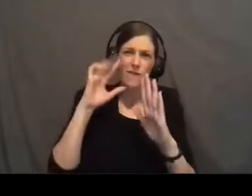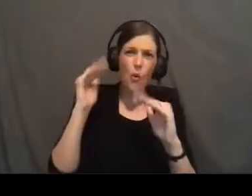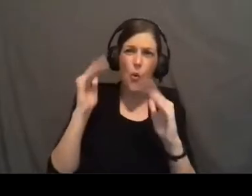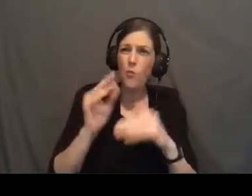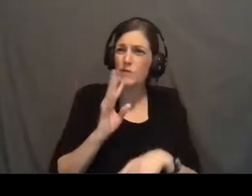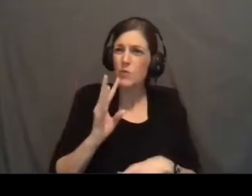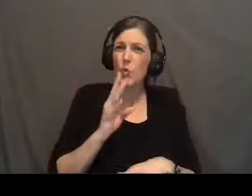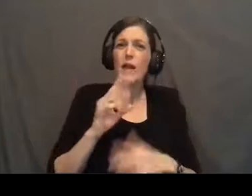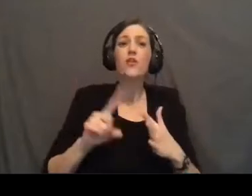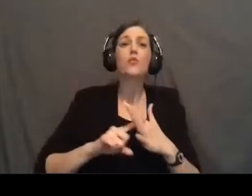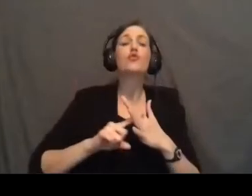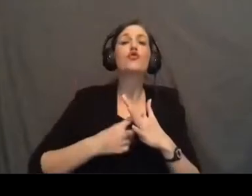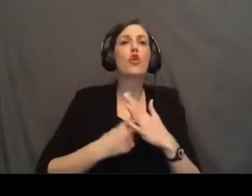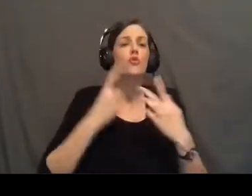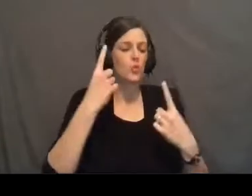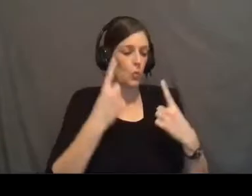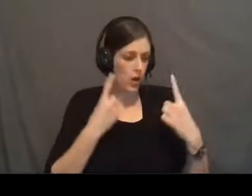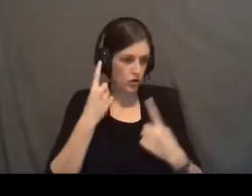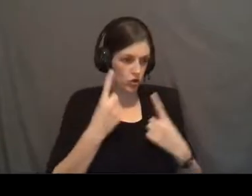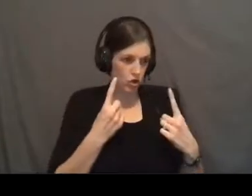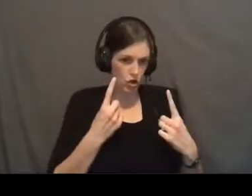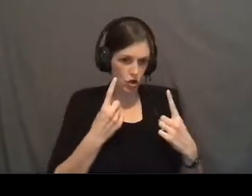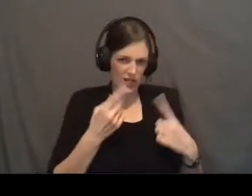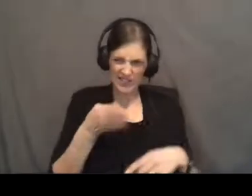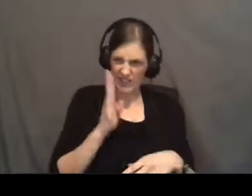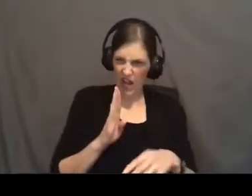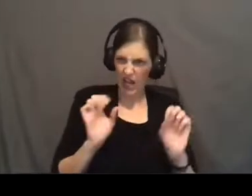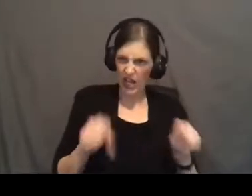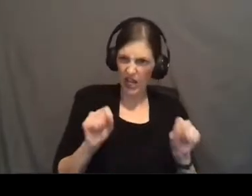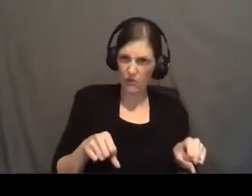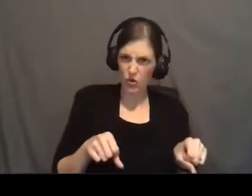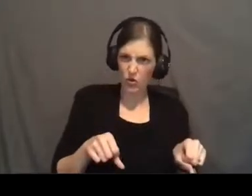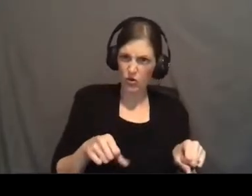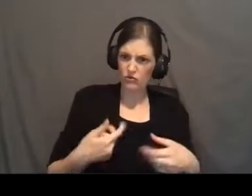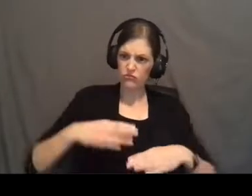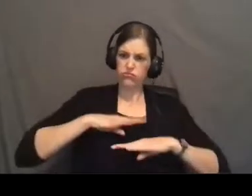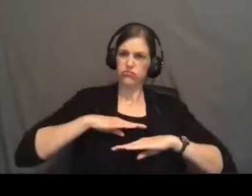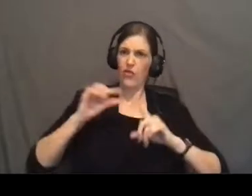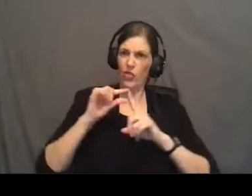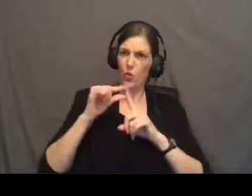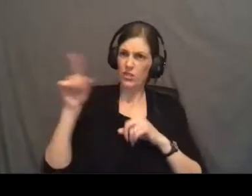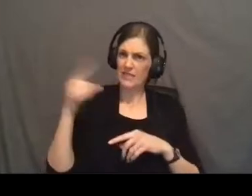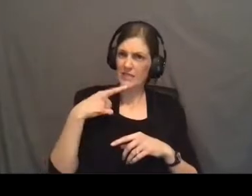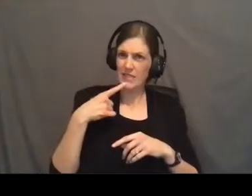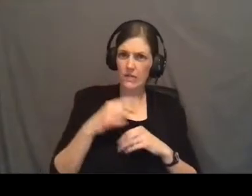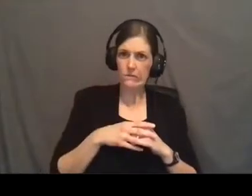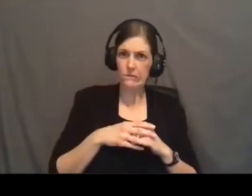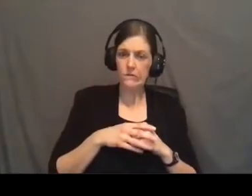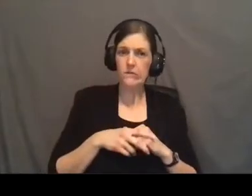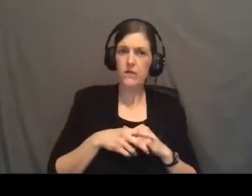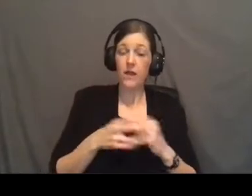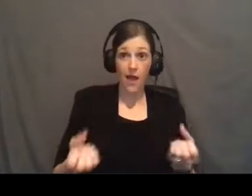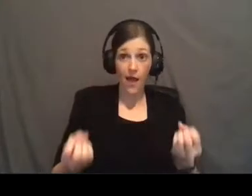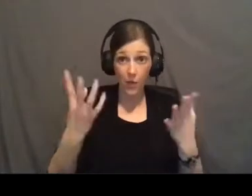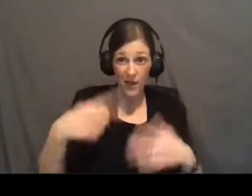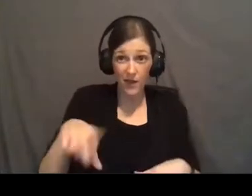and you begin to wonder if God is able to fulfill the words He has said. How many